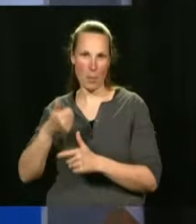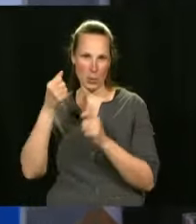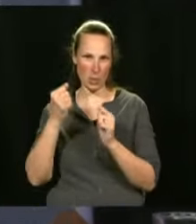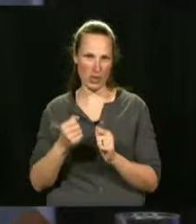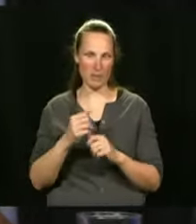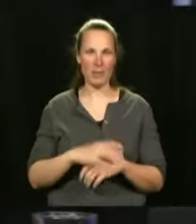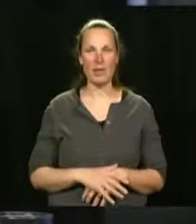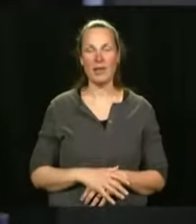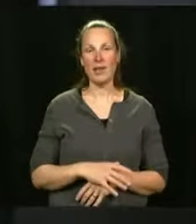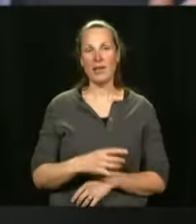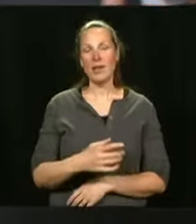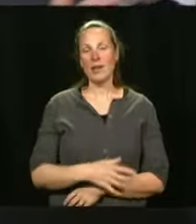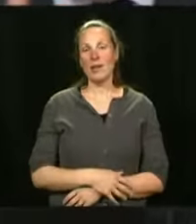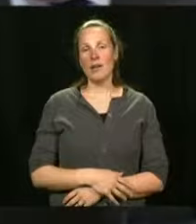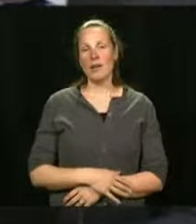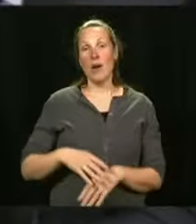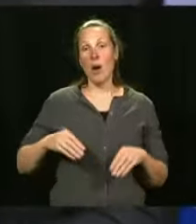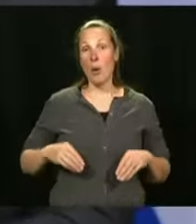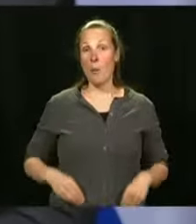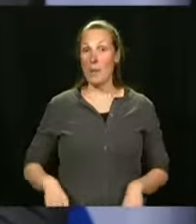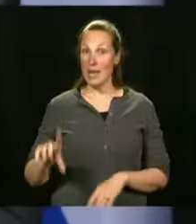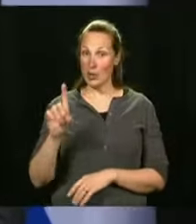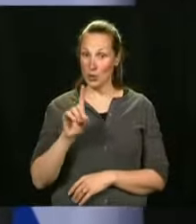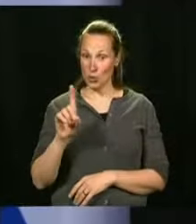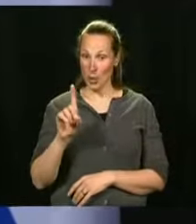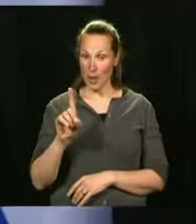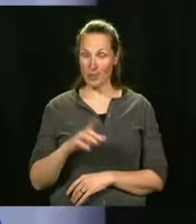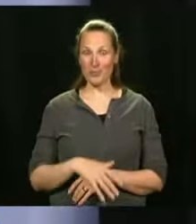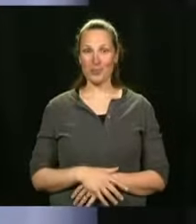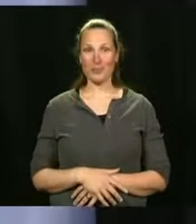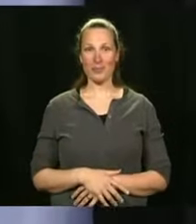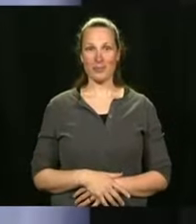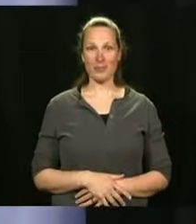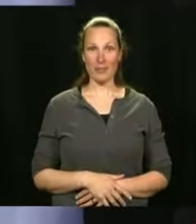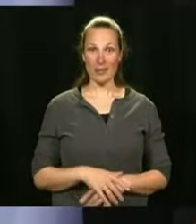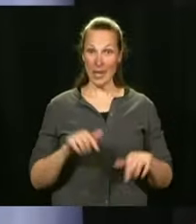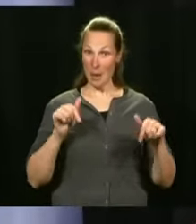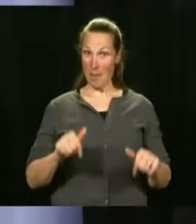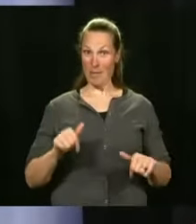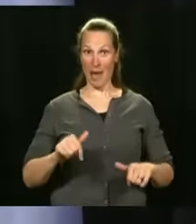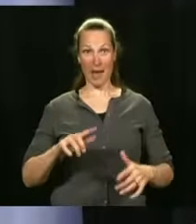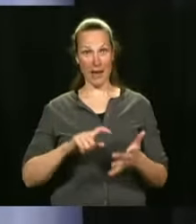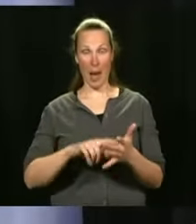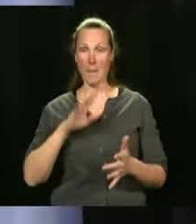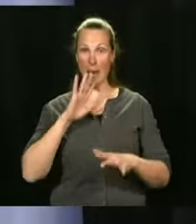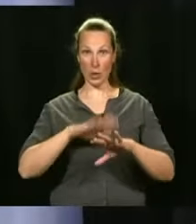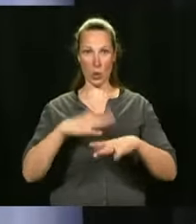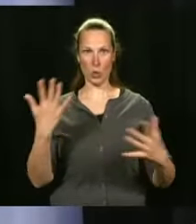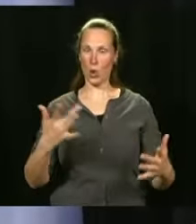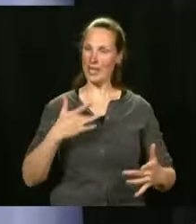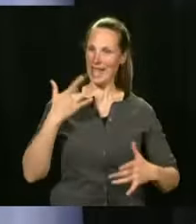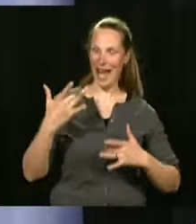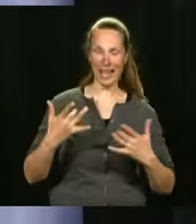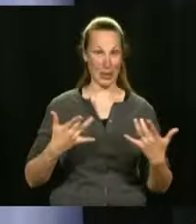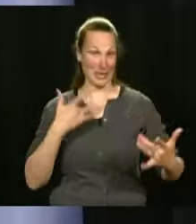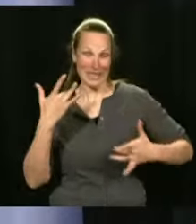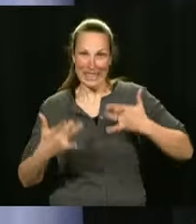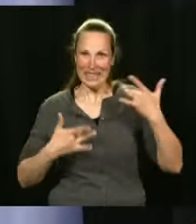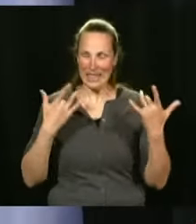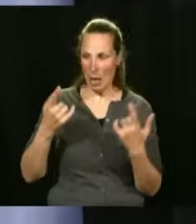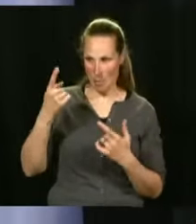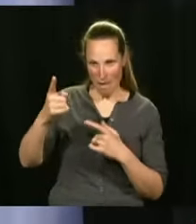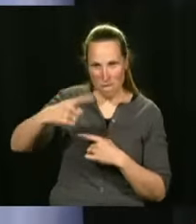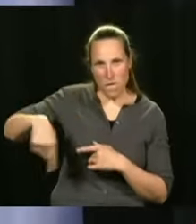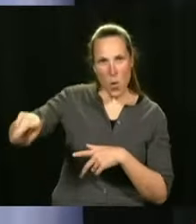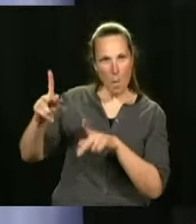I think it's so important because you can see that we get excited when we talk about this. But I think that Quebecers are just as excited as we